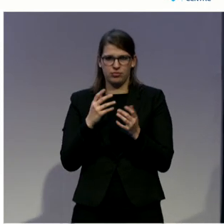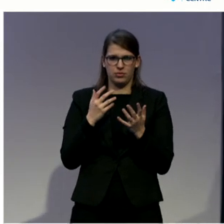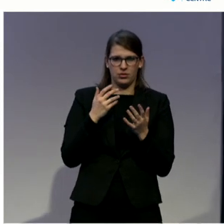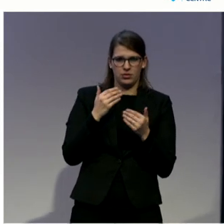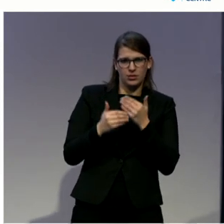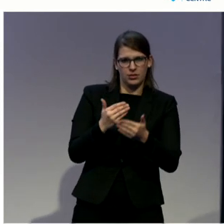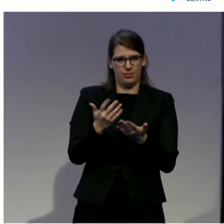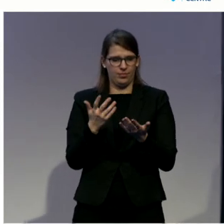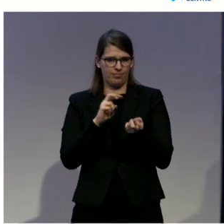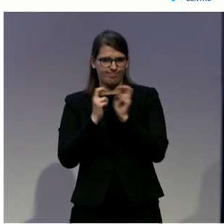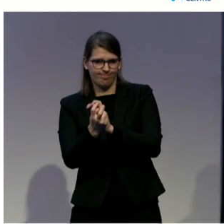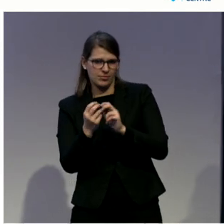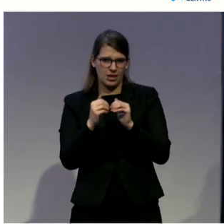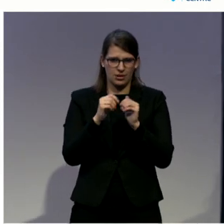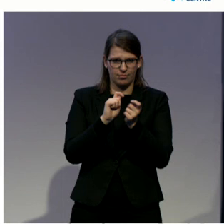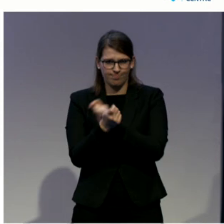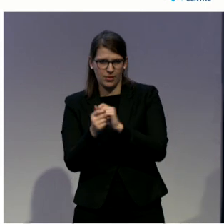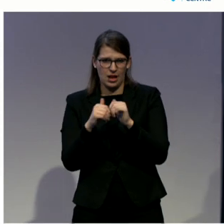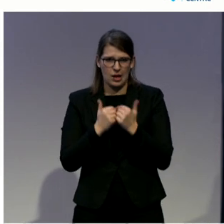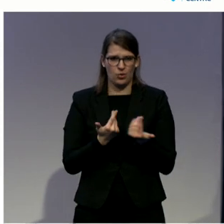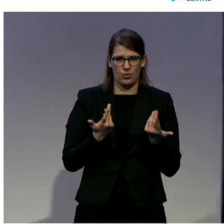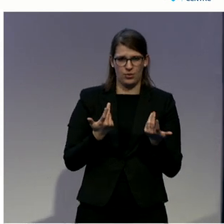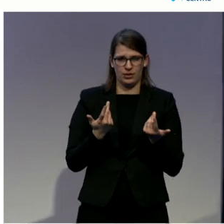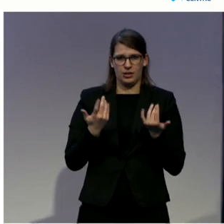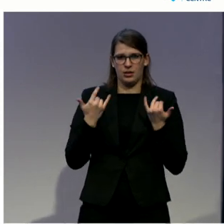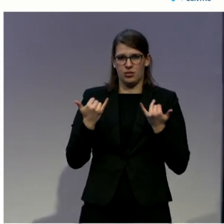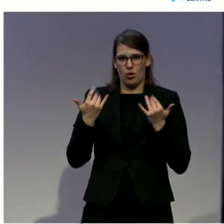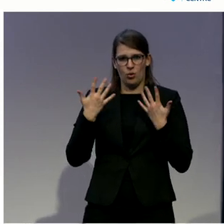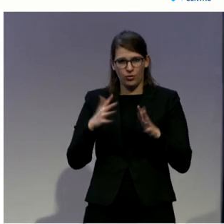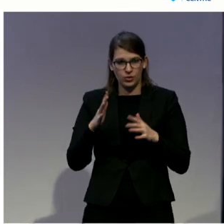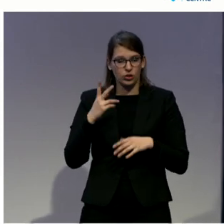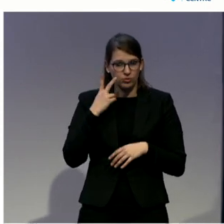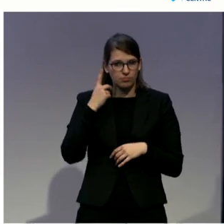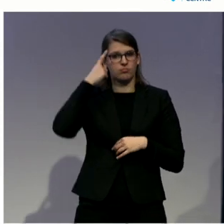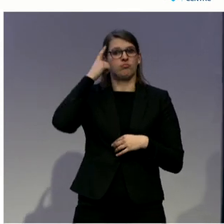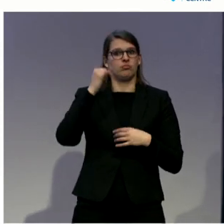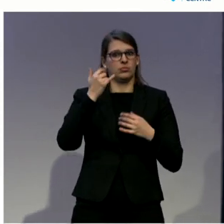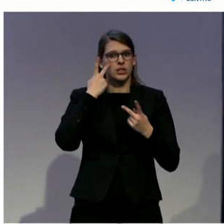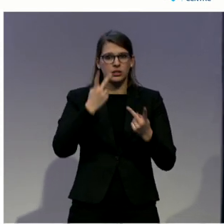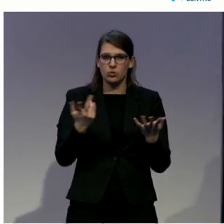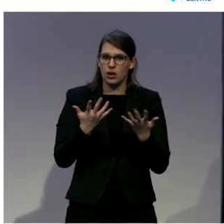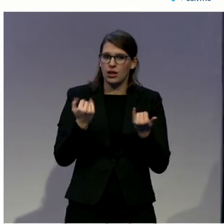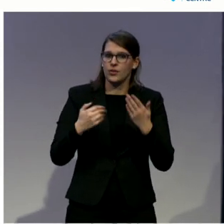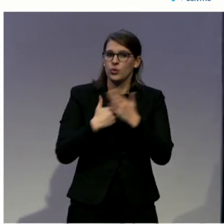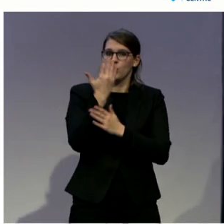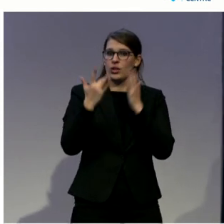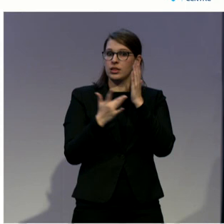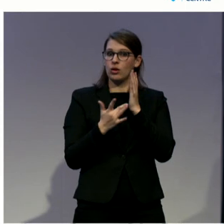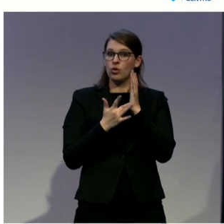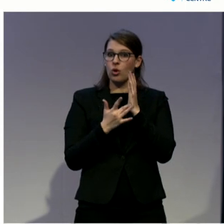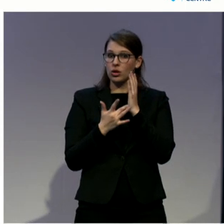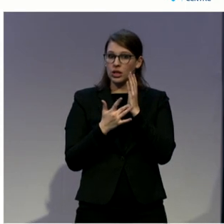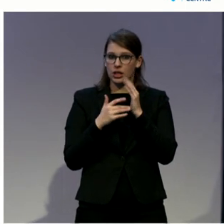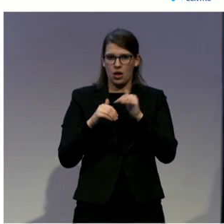new technologies and the development of online dispute resolution can help people with disabilities overcome marginalization